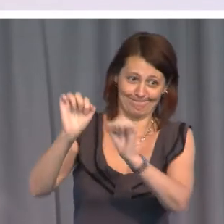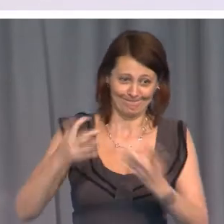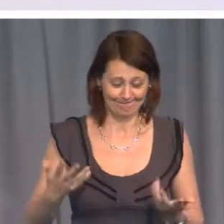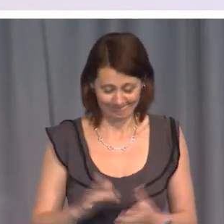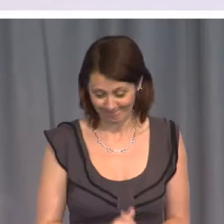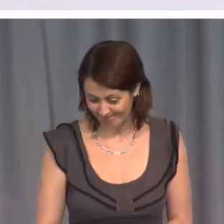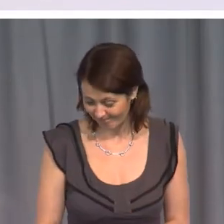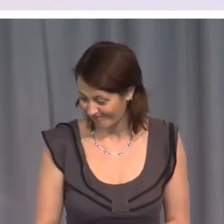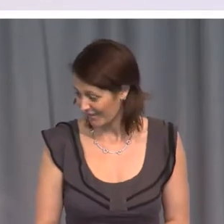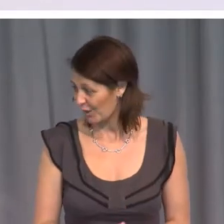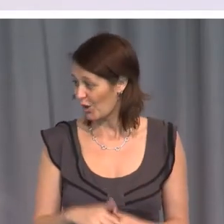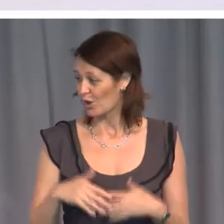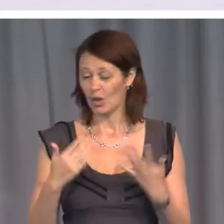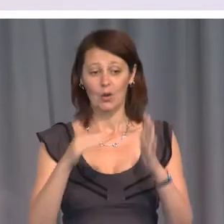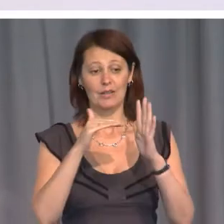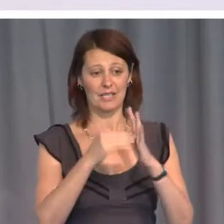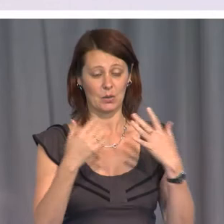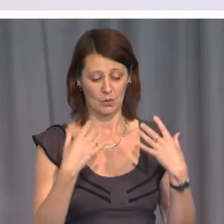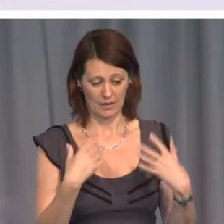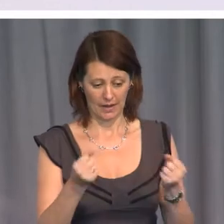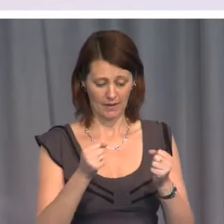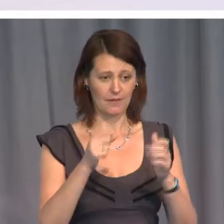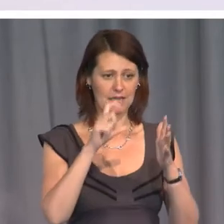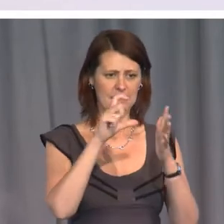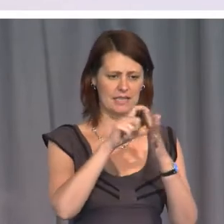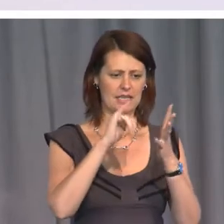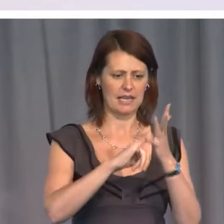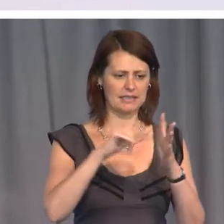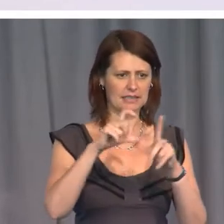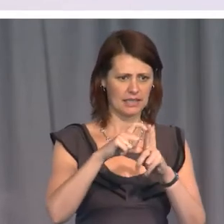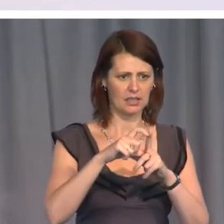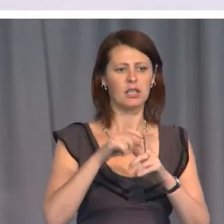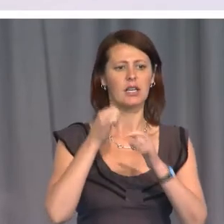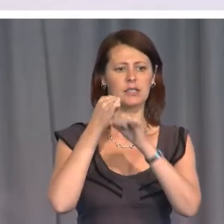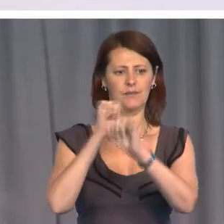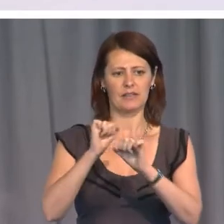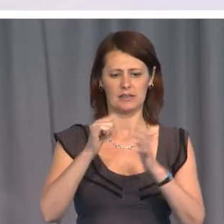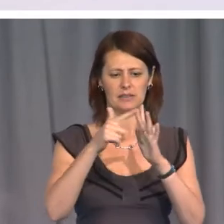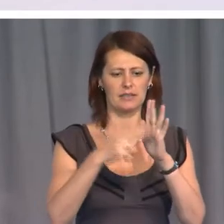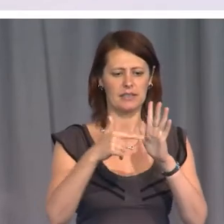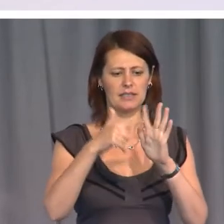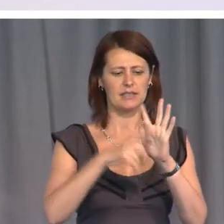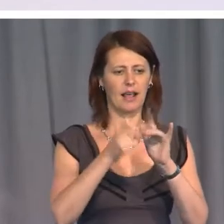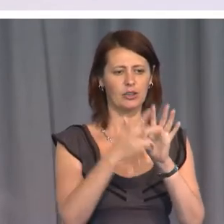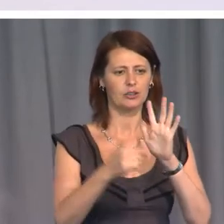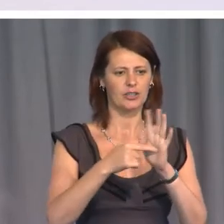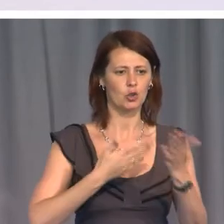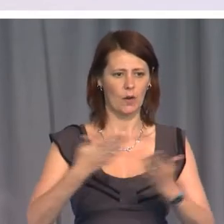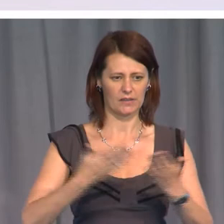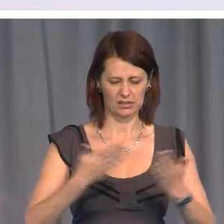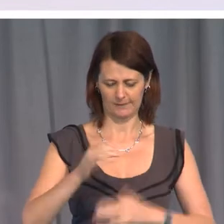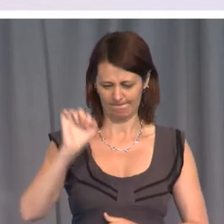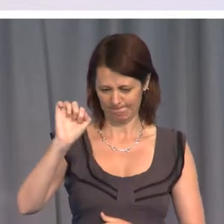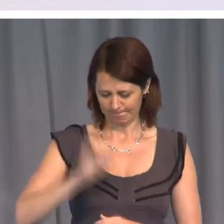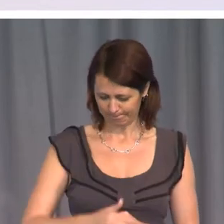Well, now we have DSD, our Defense Intelligence Service, and